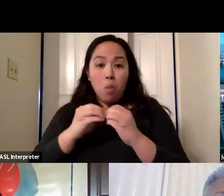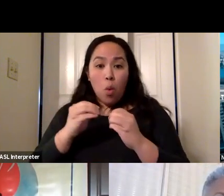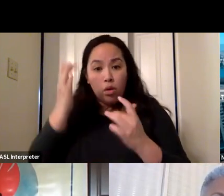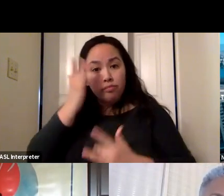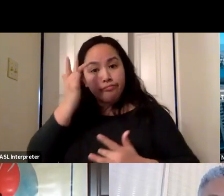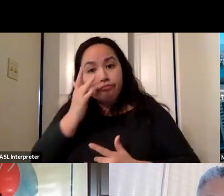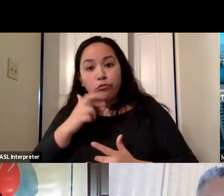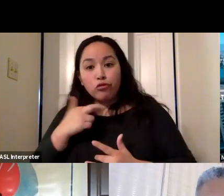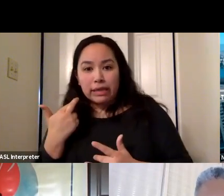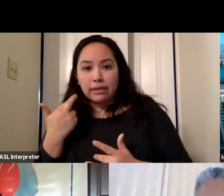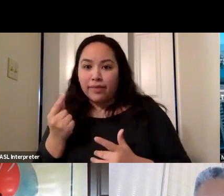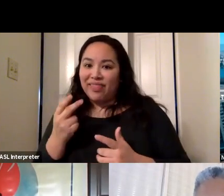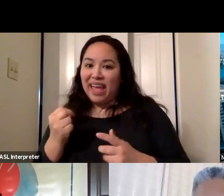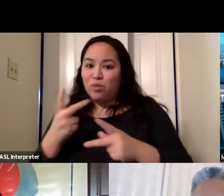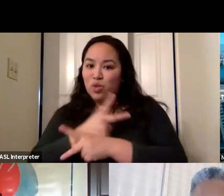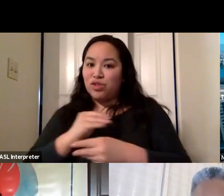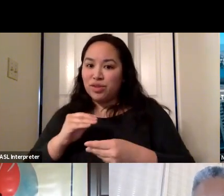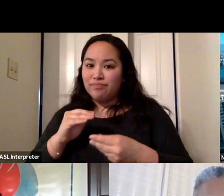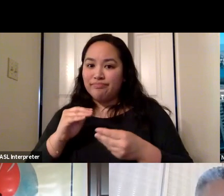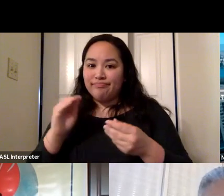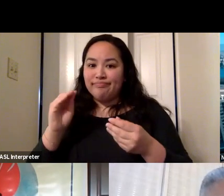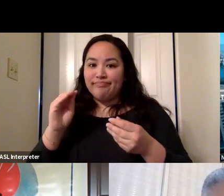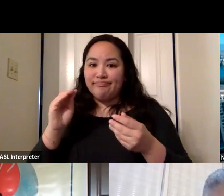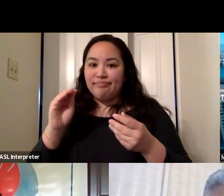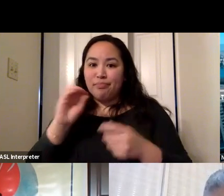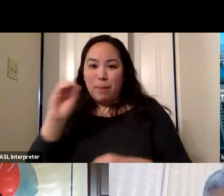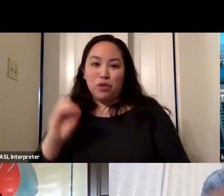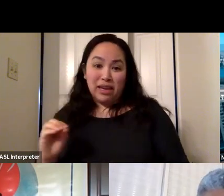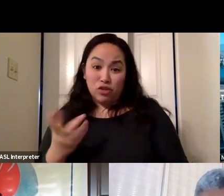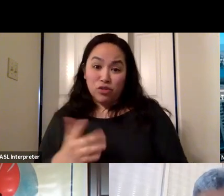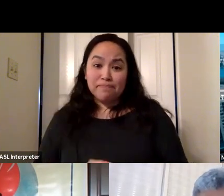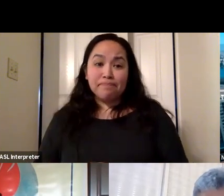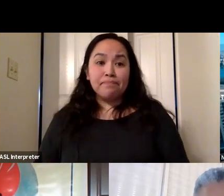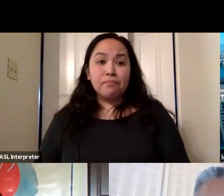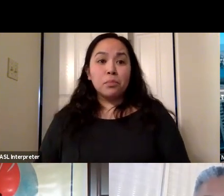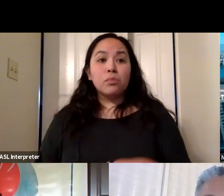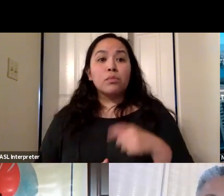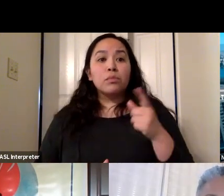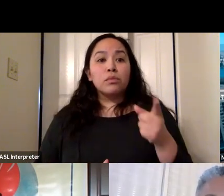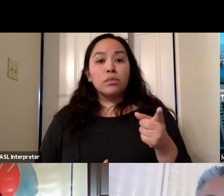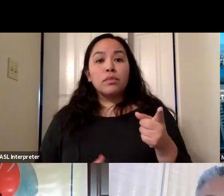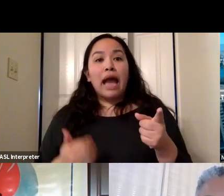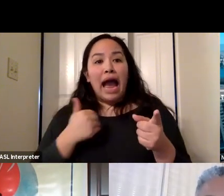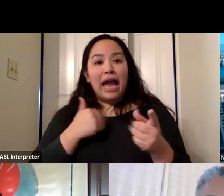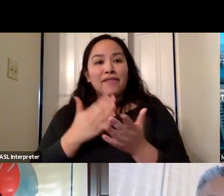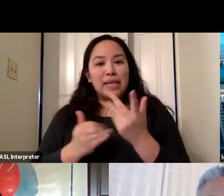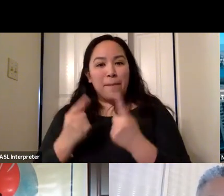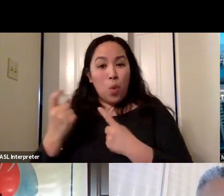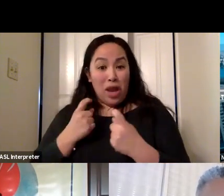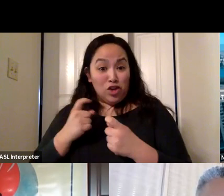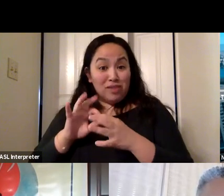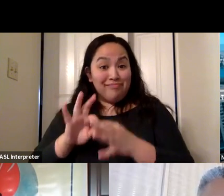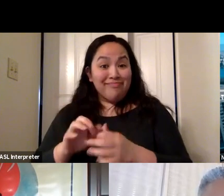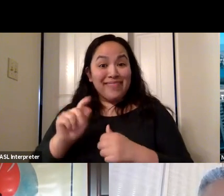Thank you, Dr. Noha. That's helpful. So I am getting some questions on my text. You might have been hearing that come through